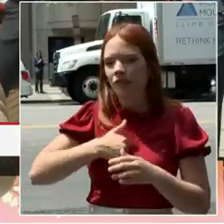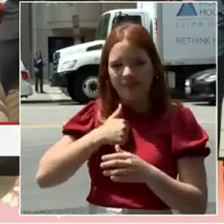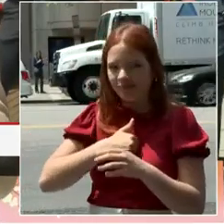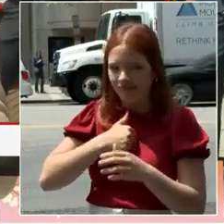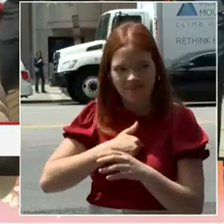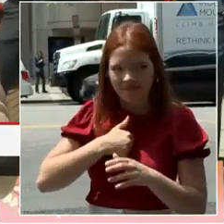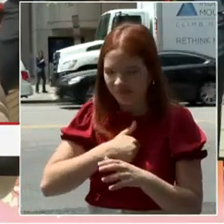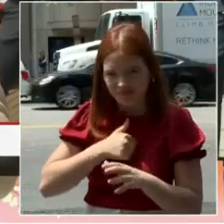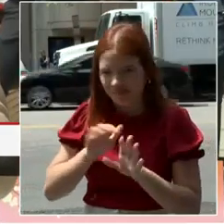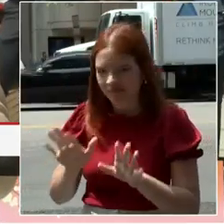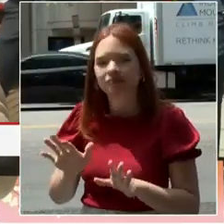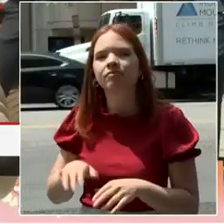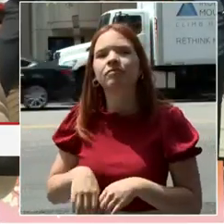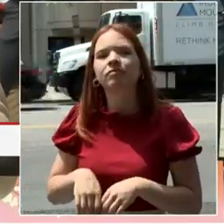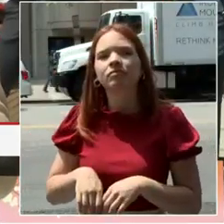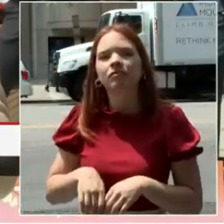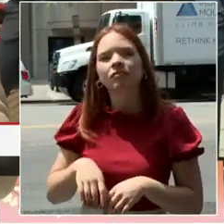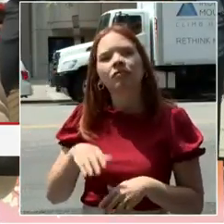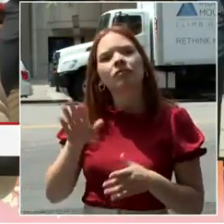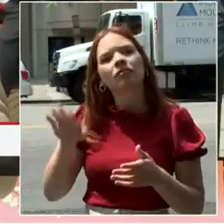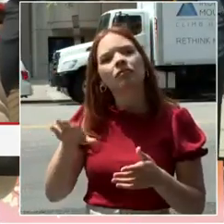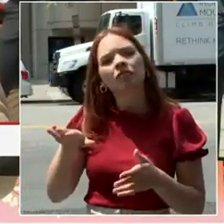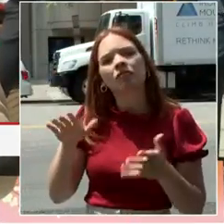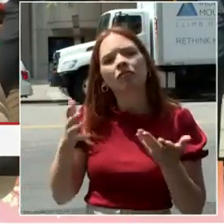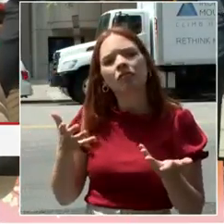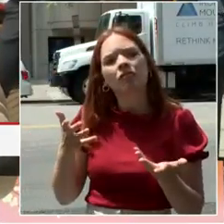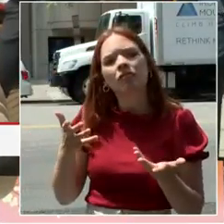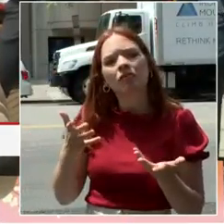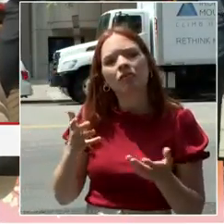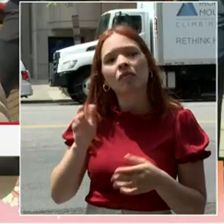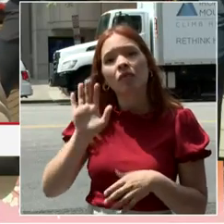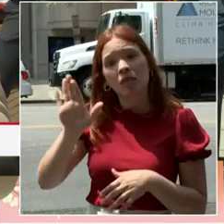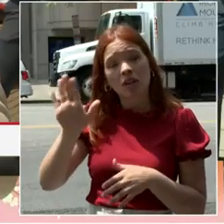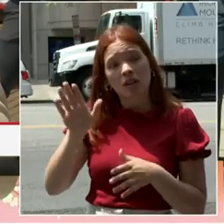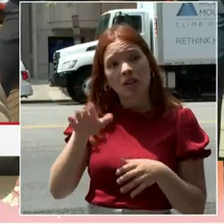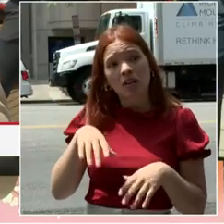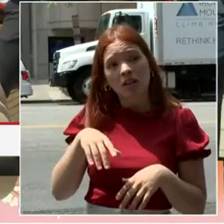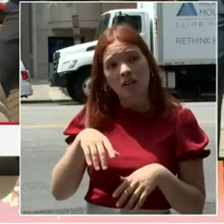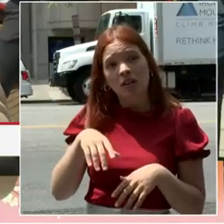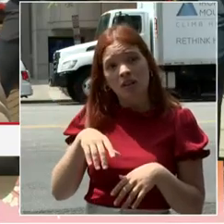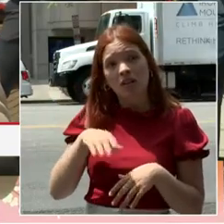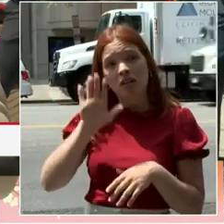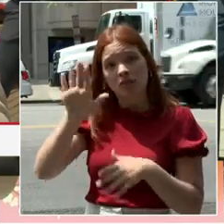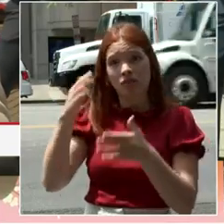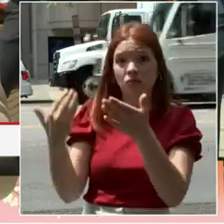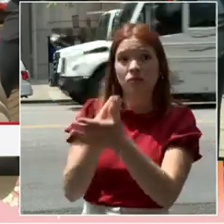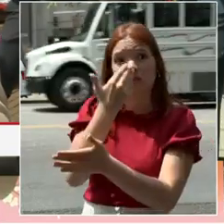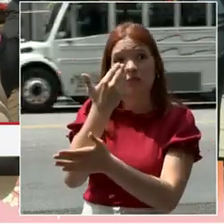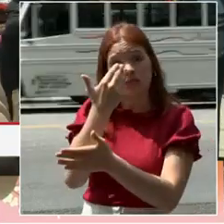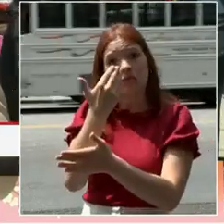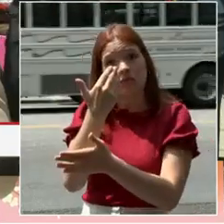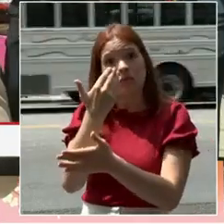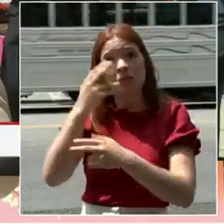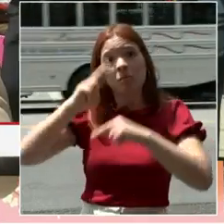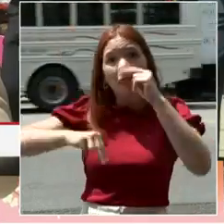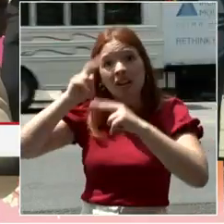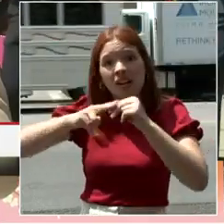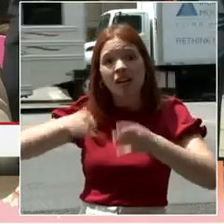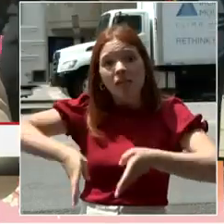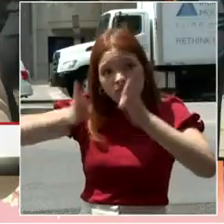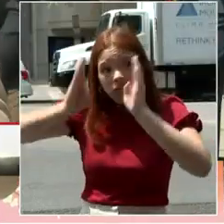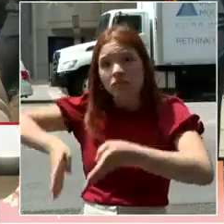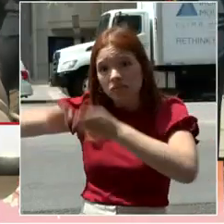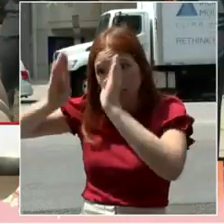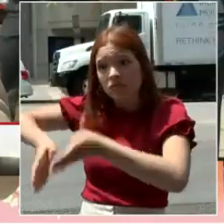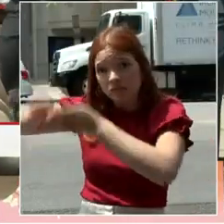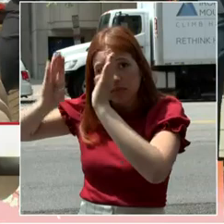mean, are you seeing lots of new buildings going up and stuff like that in downtown by 2028 or whatever? And